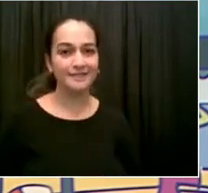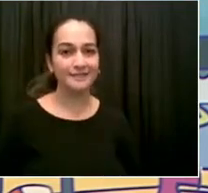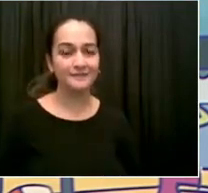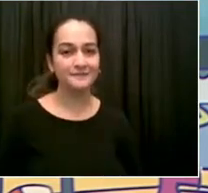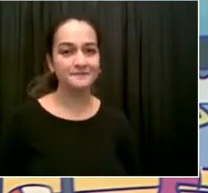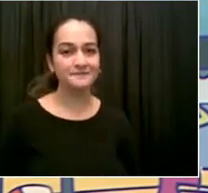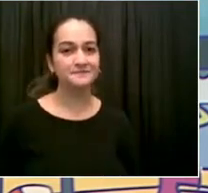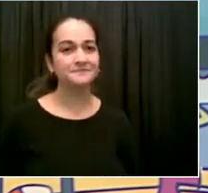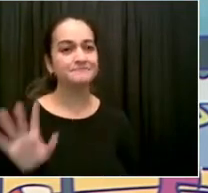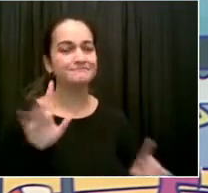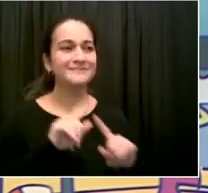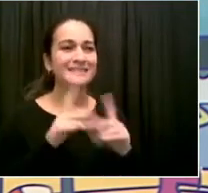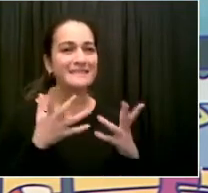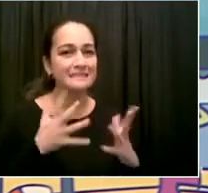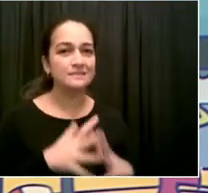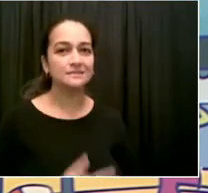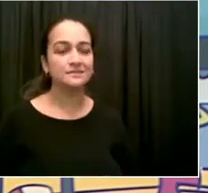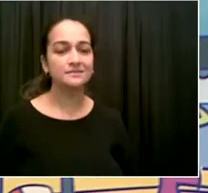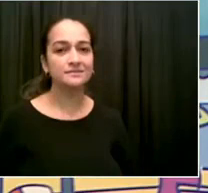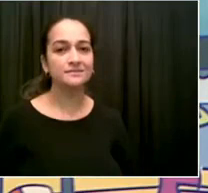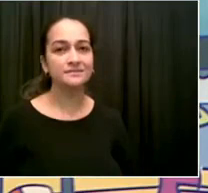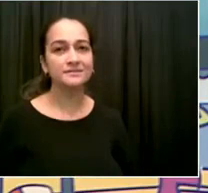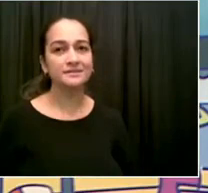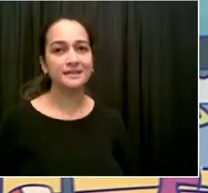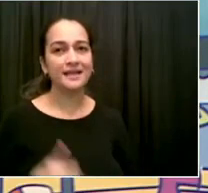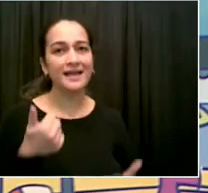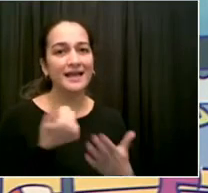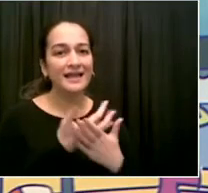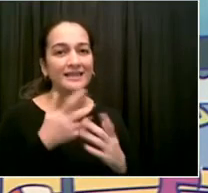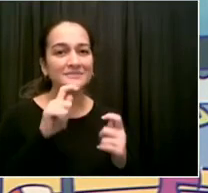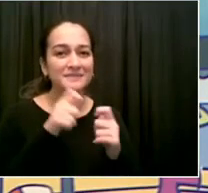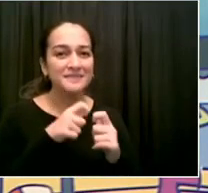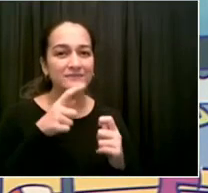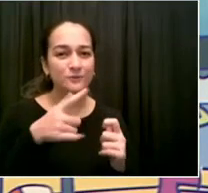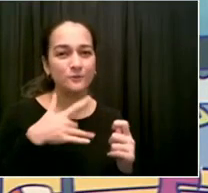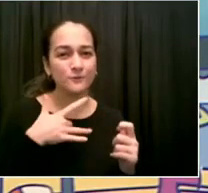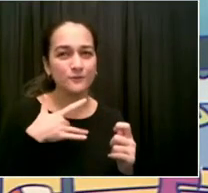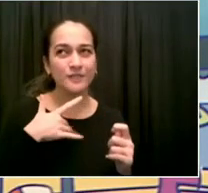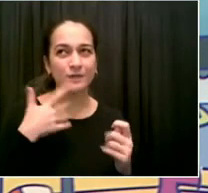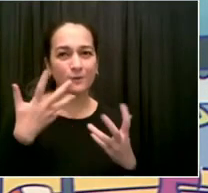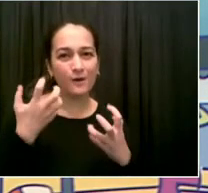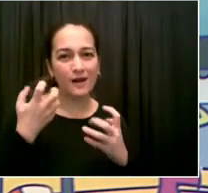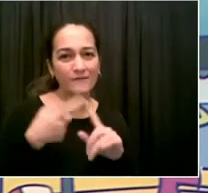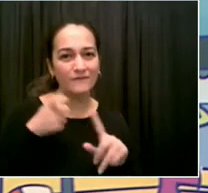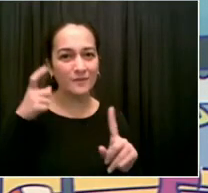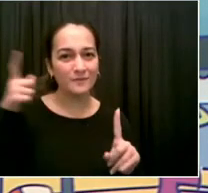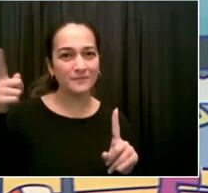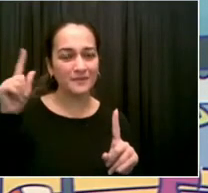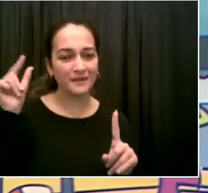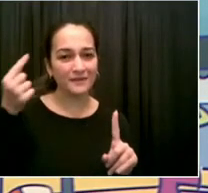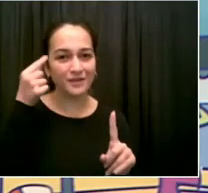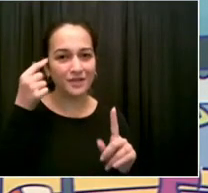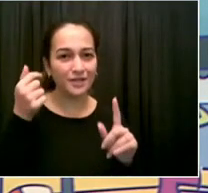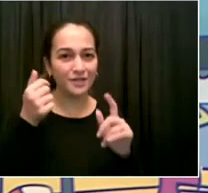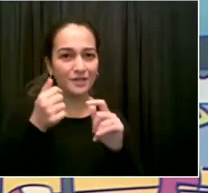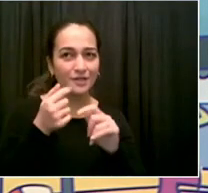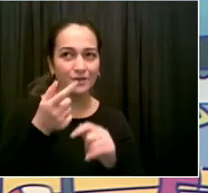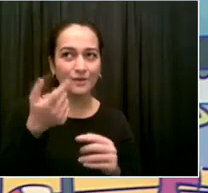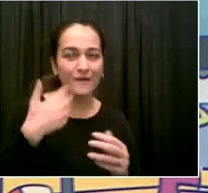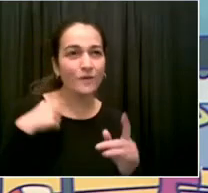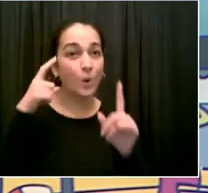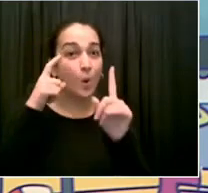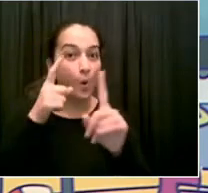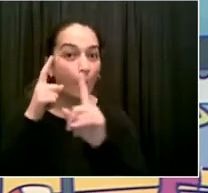previously and the previous governor that you think can get done now or will be after next Tuesday? Yeah,